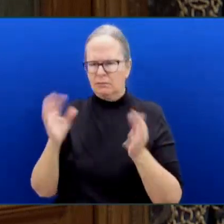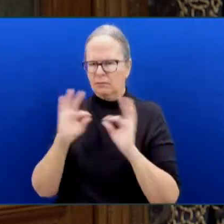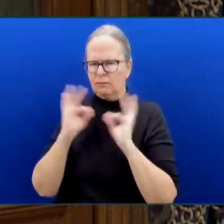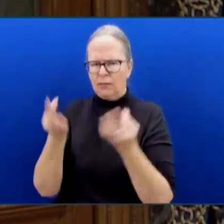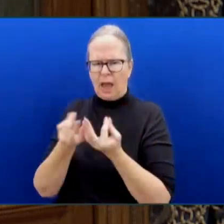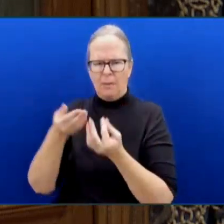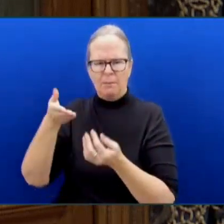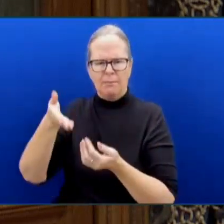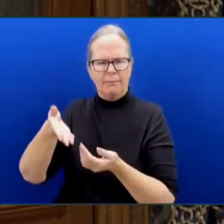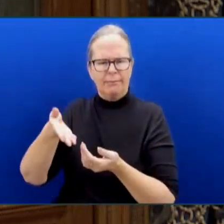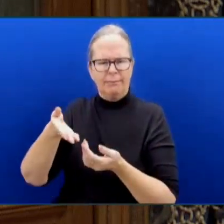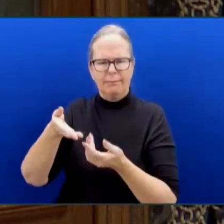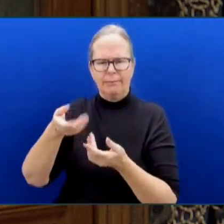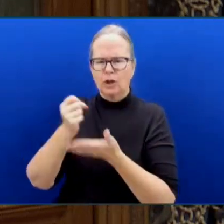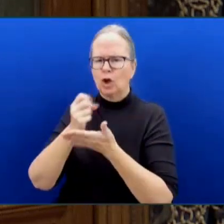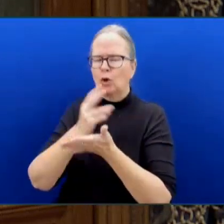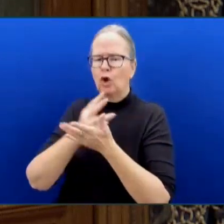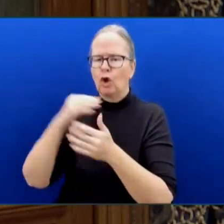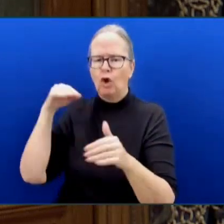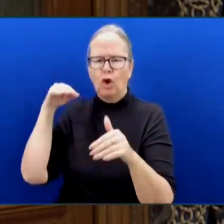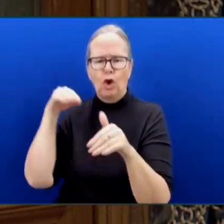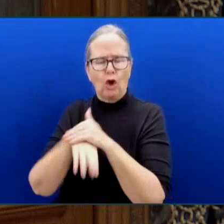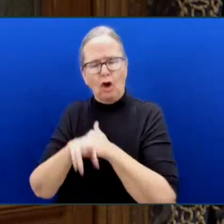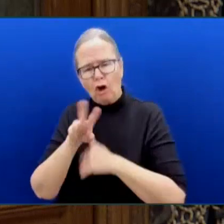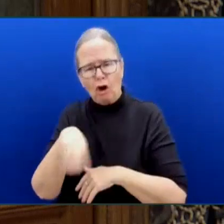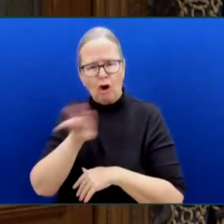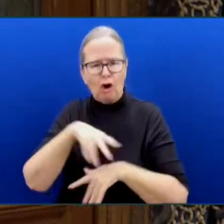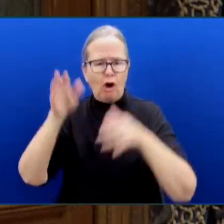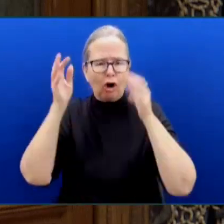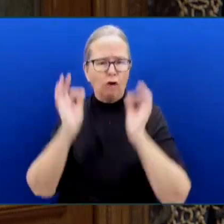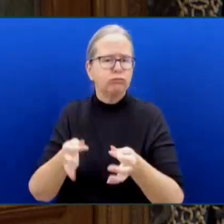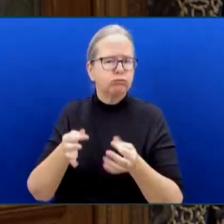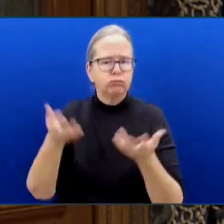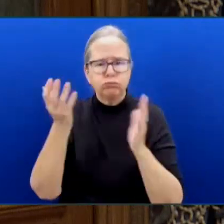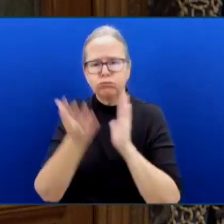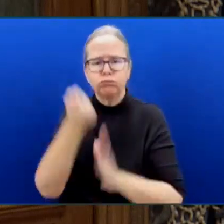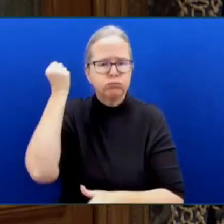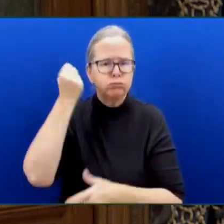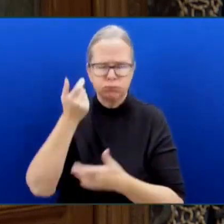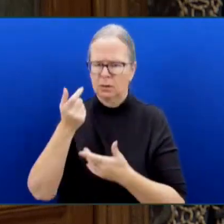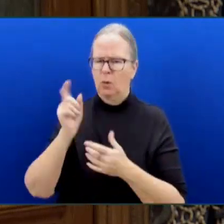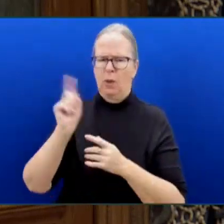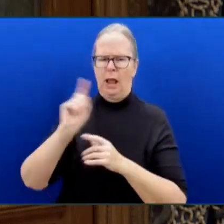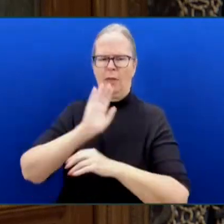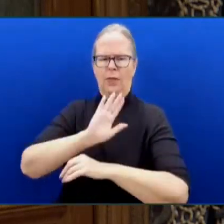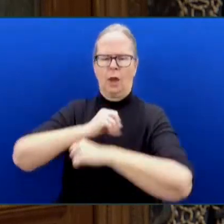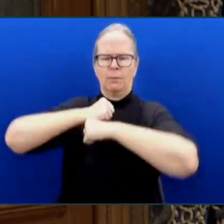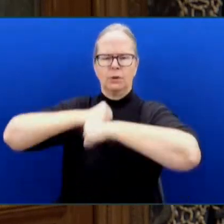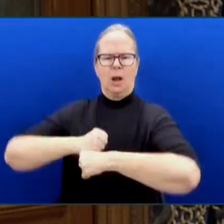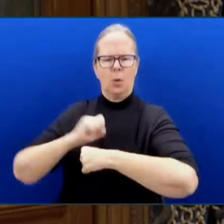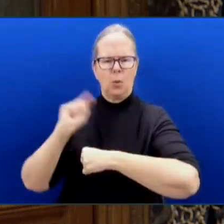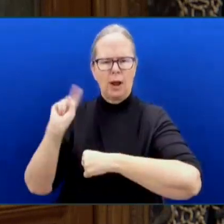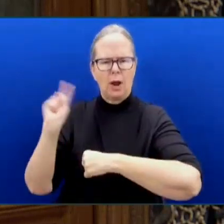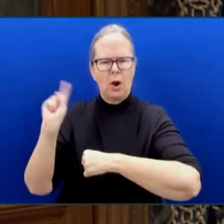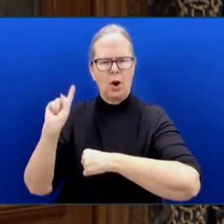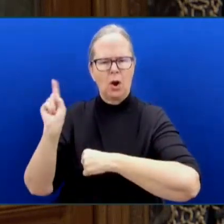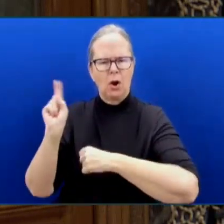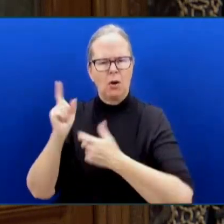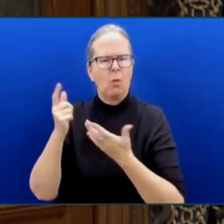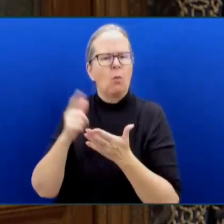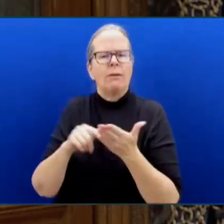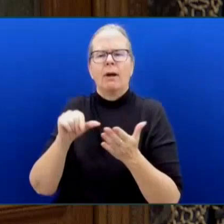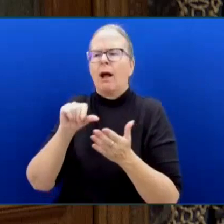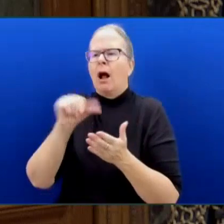basic level of protection. What other industry in this province where we would